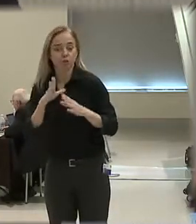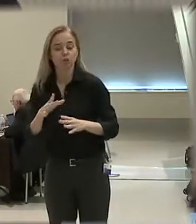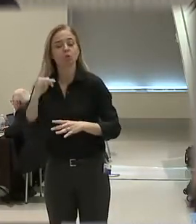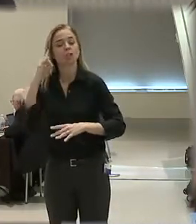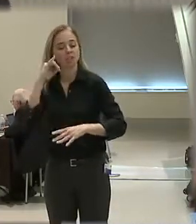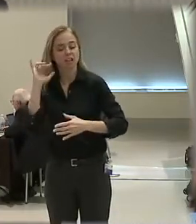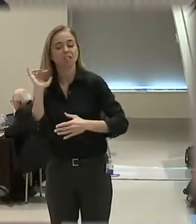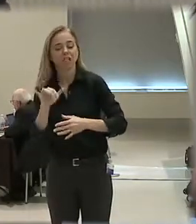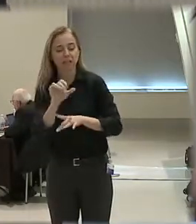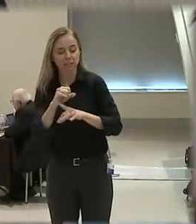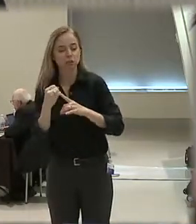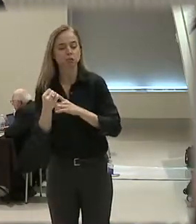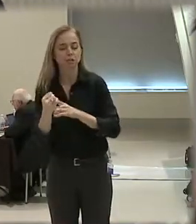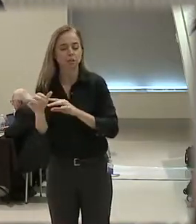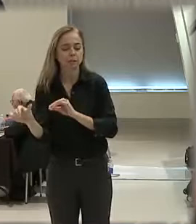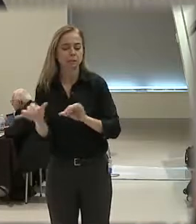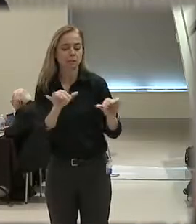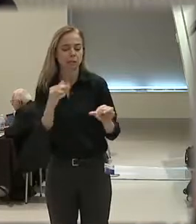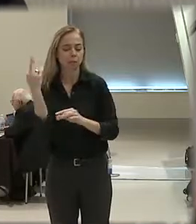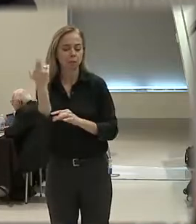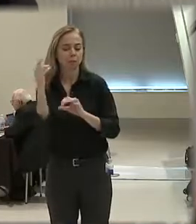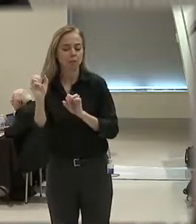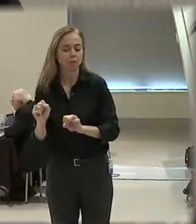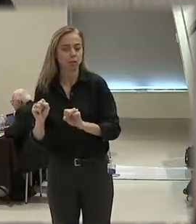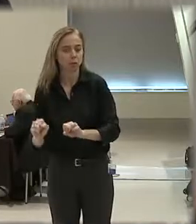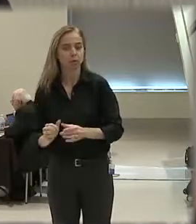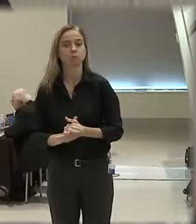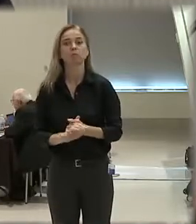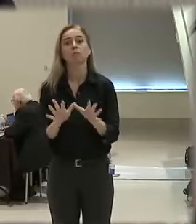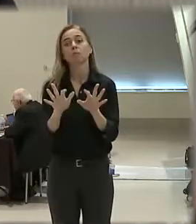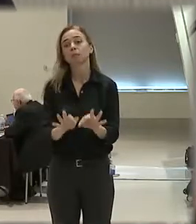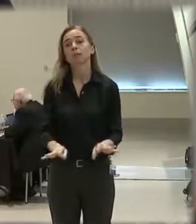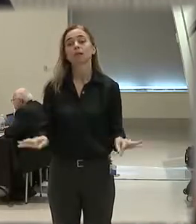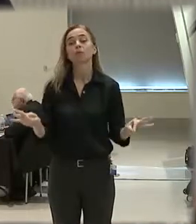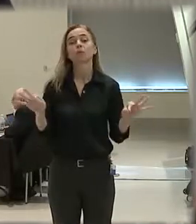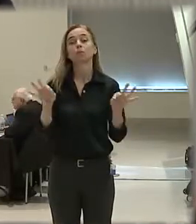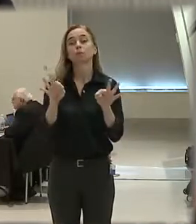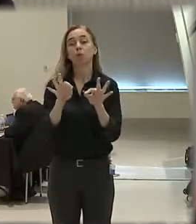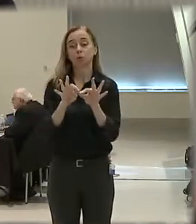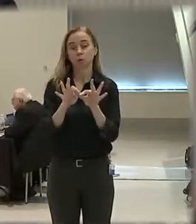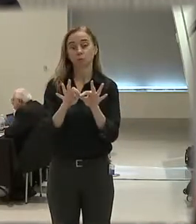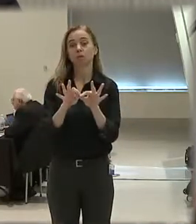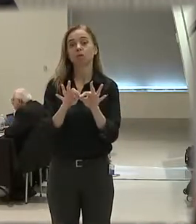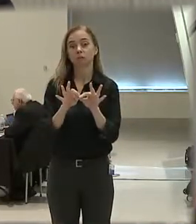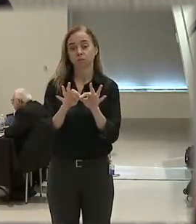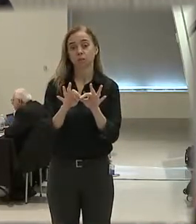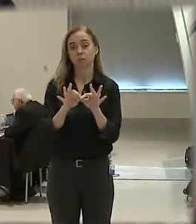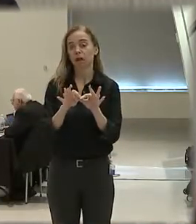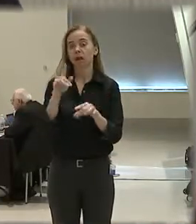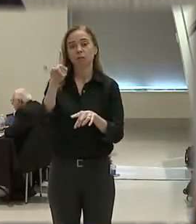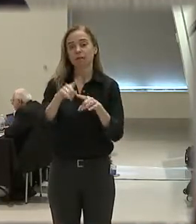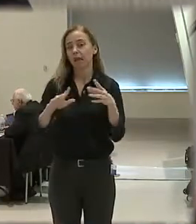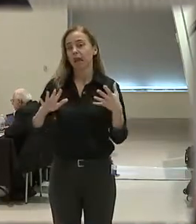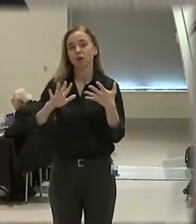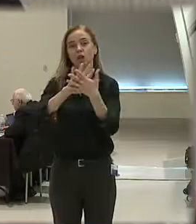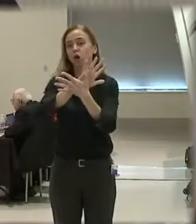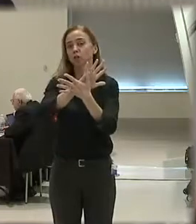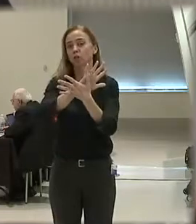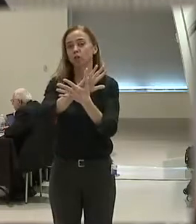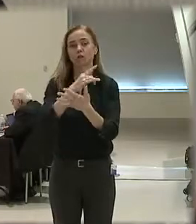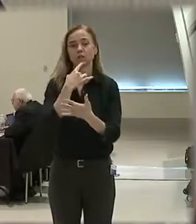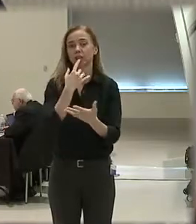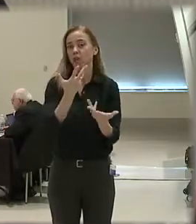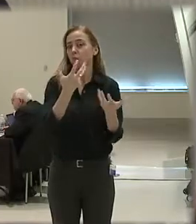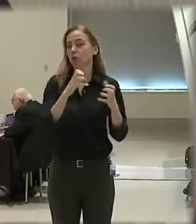in that scenario. So I think it's important and one that we can't just gloss over and say, well, we don't want to consider the Graham